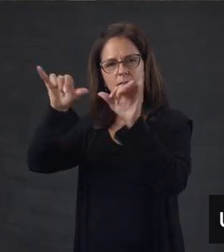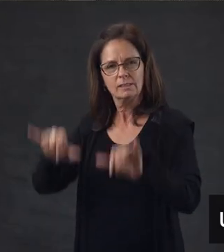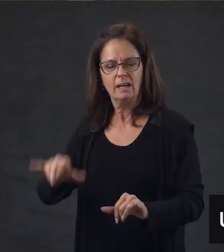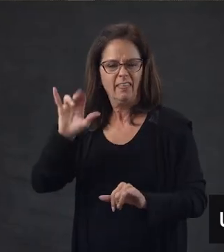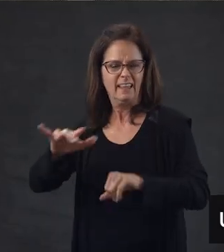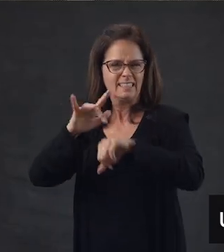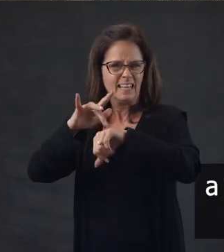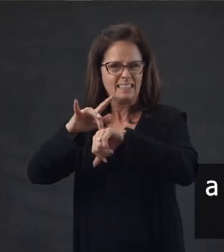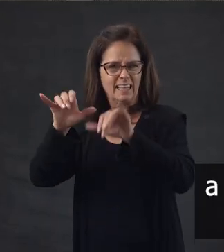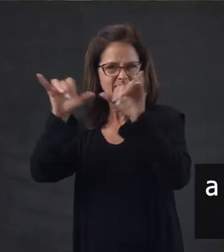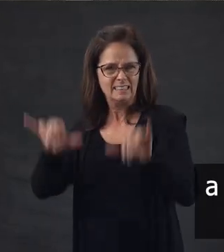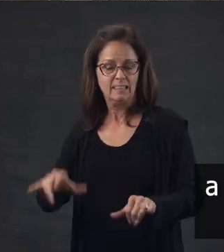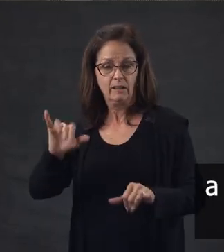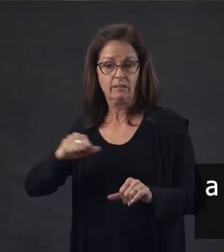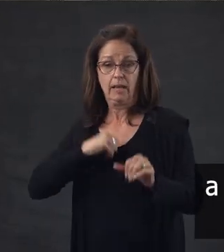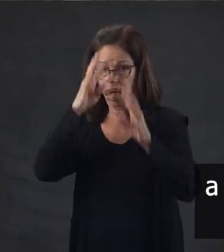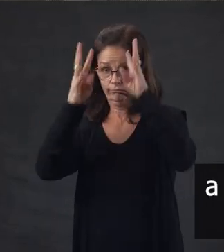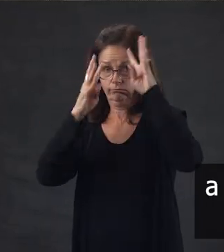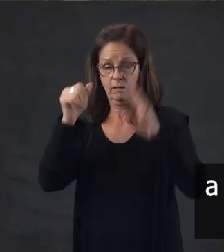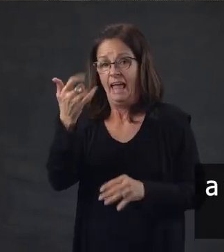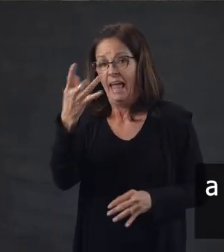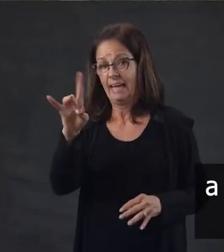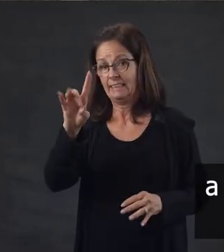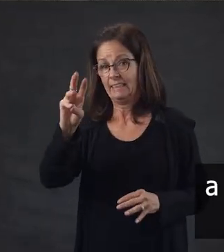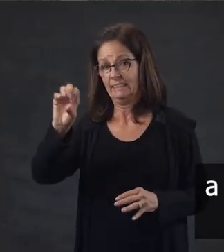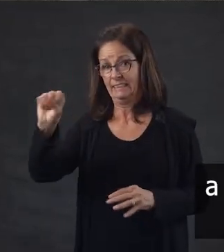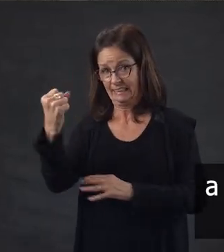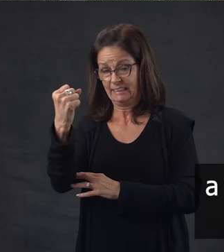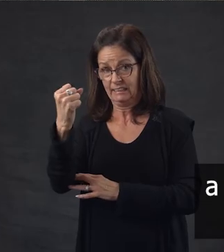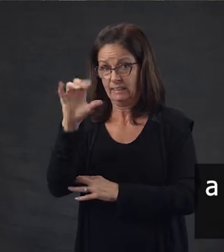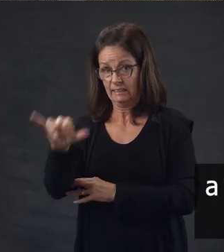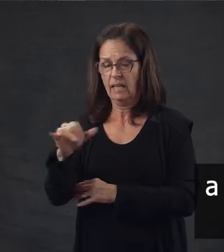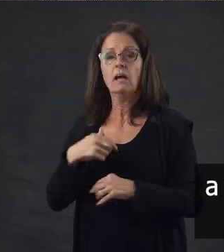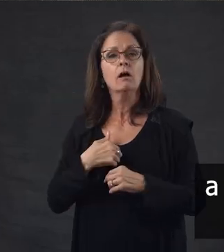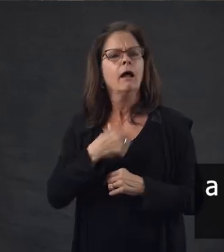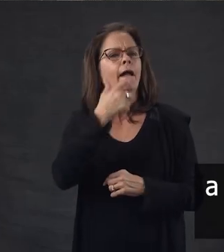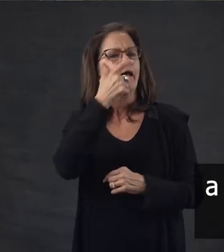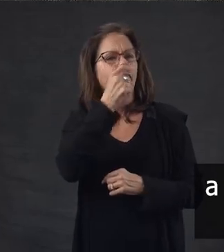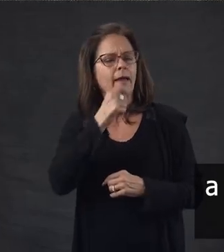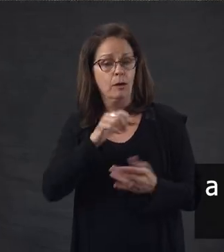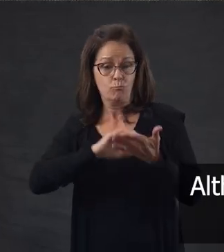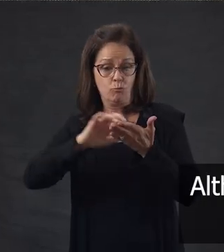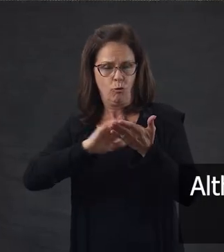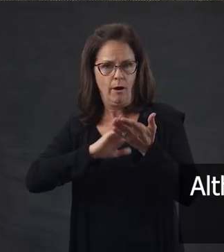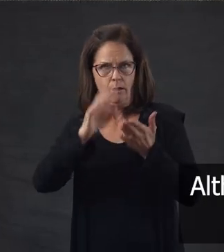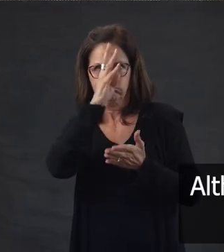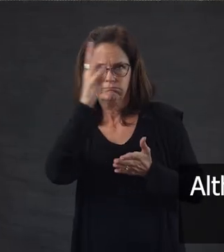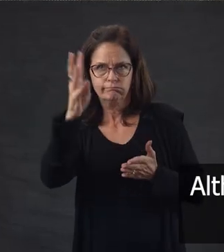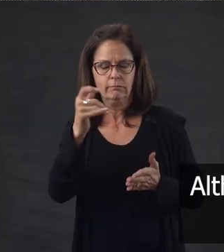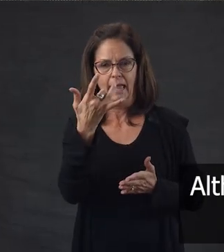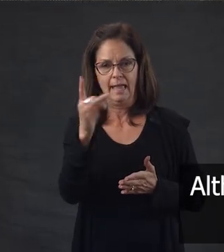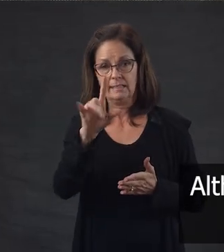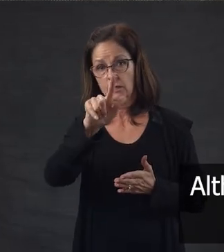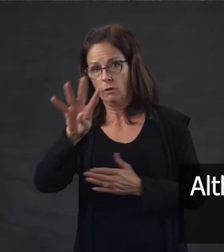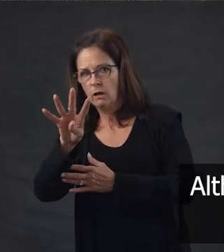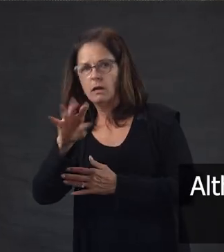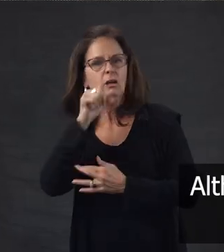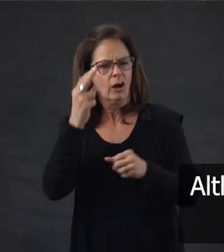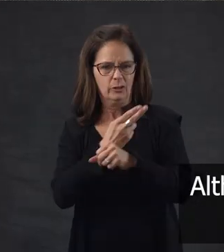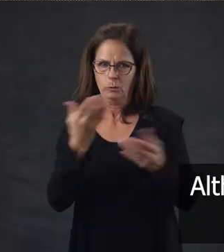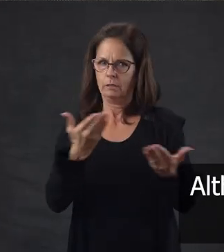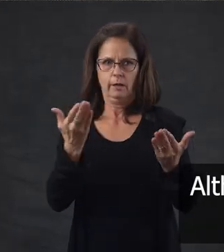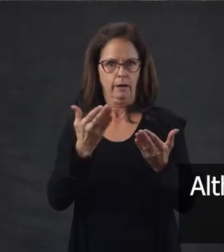York Point System, a tactile reading and writing system created in the 1860s. Although Braille was invented in